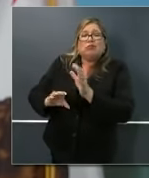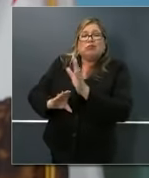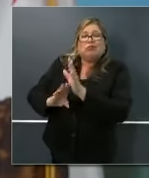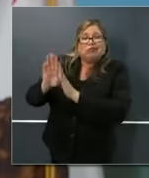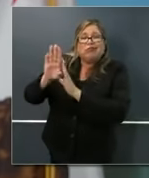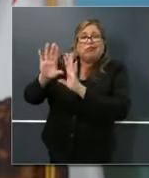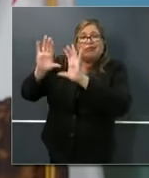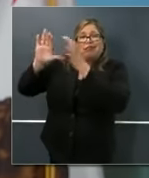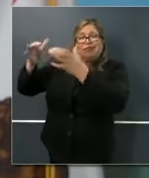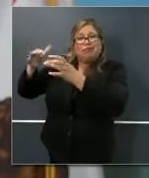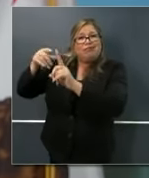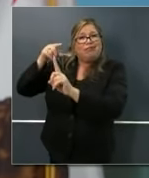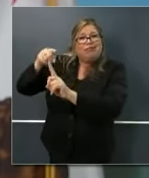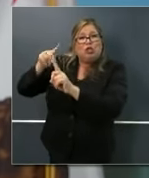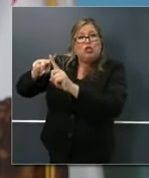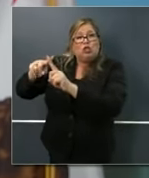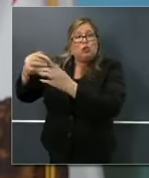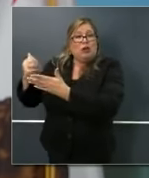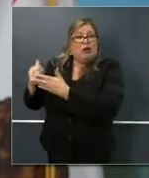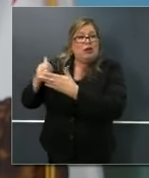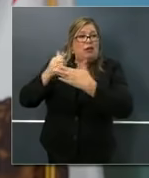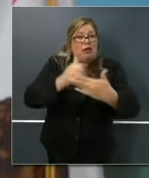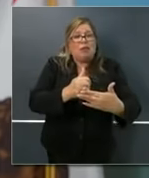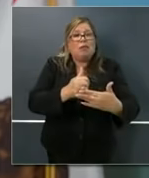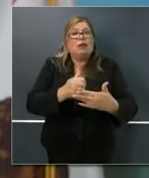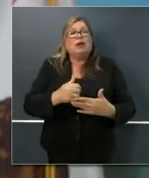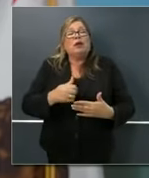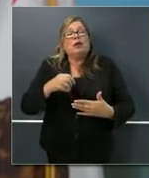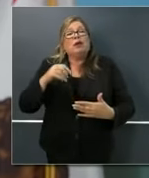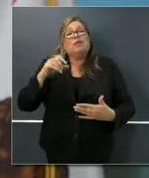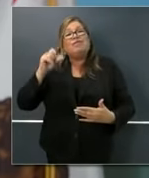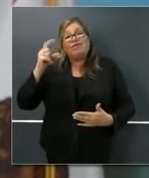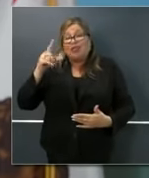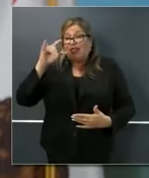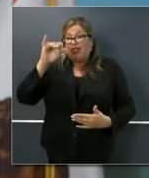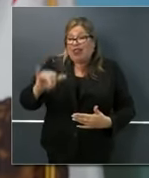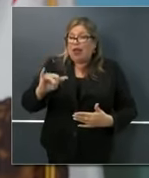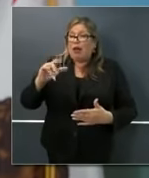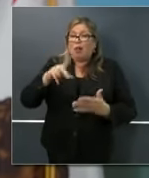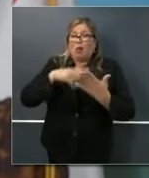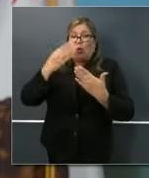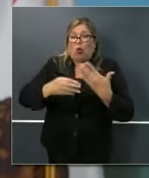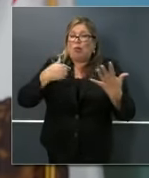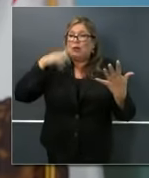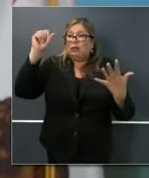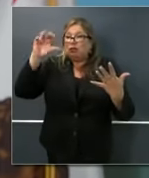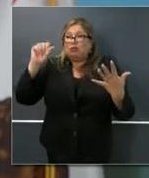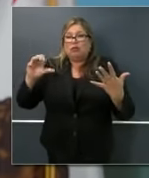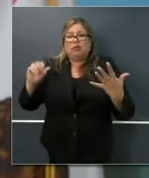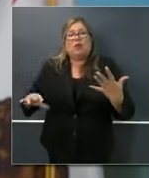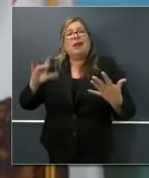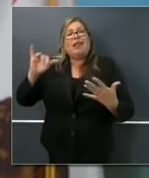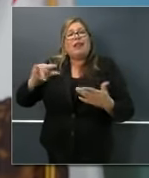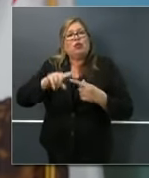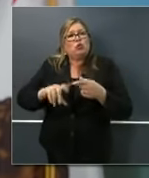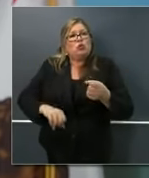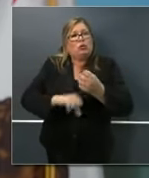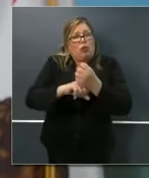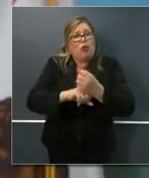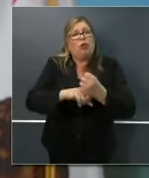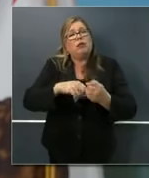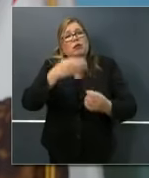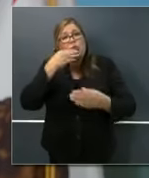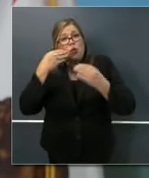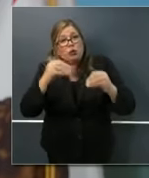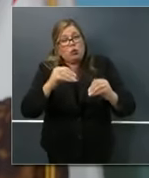specifically targeted to backfill any loss of labor in the grocery industry, among other industries,